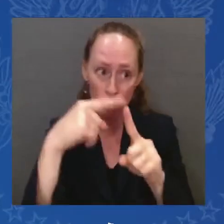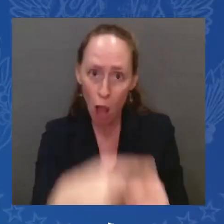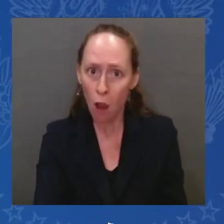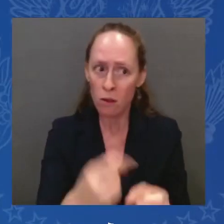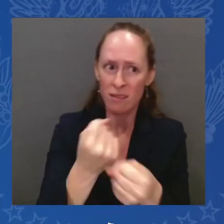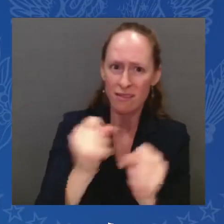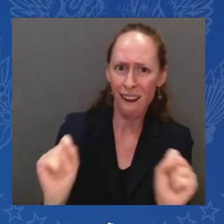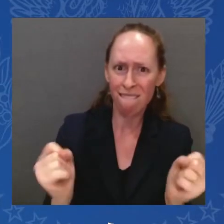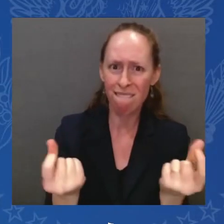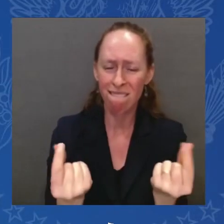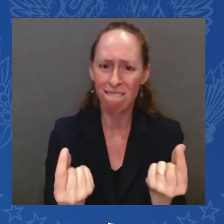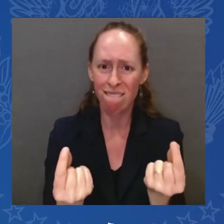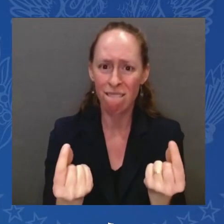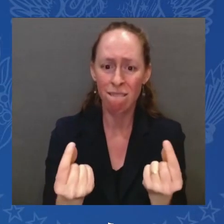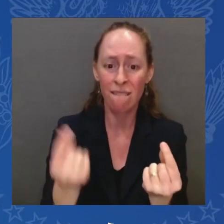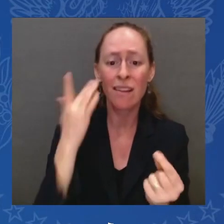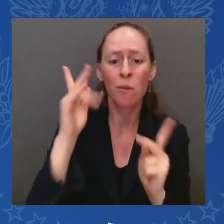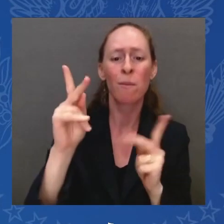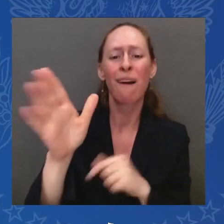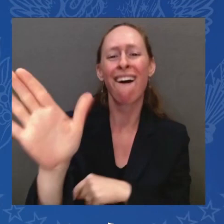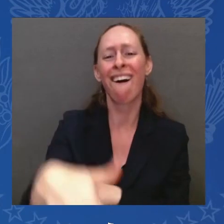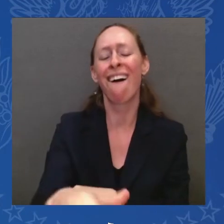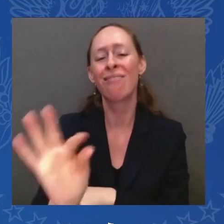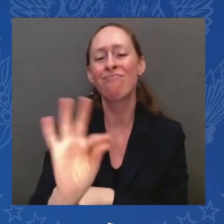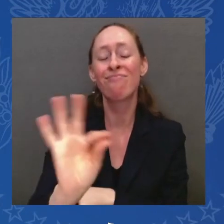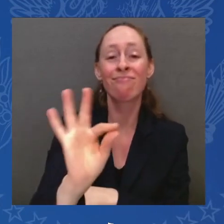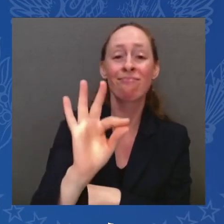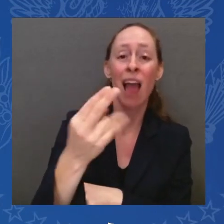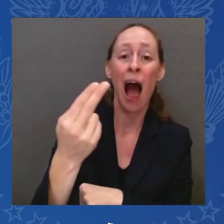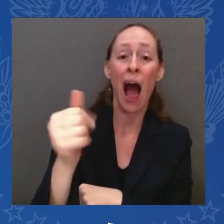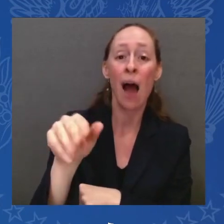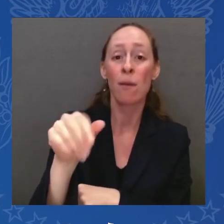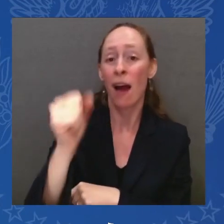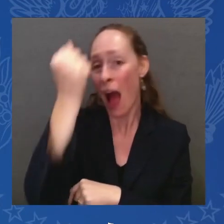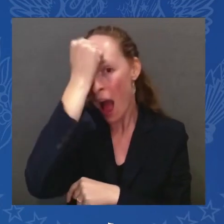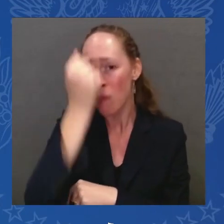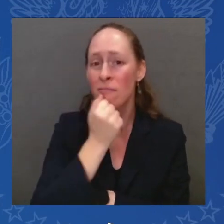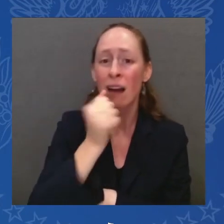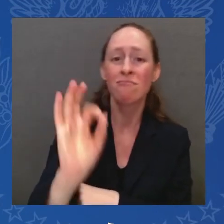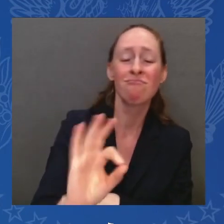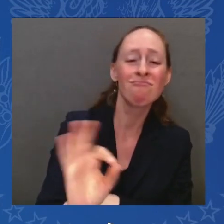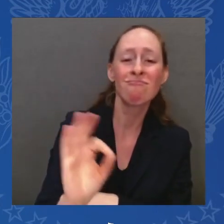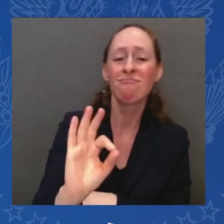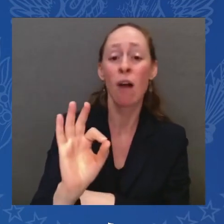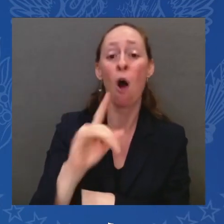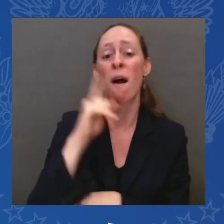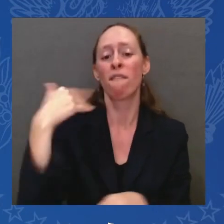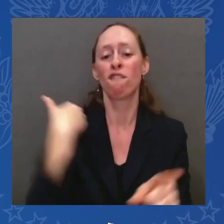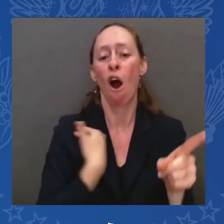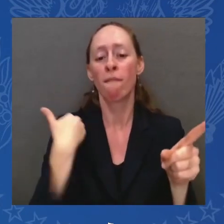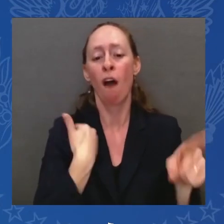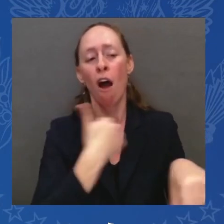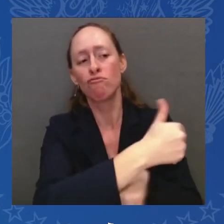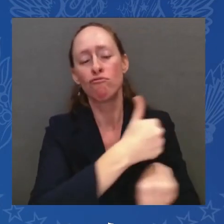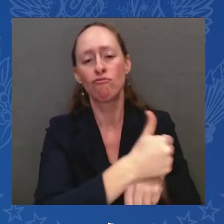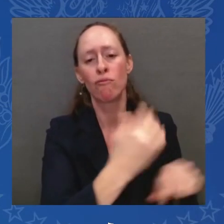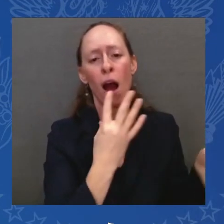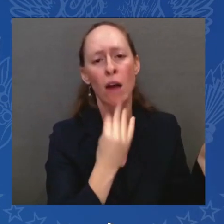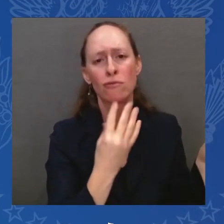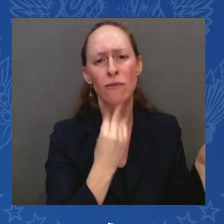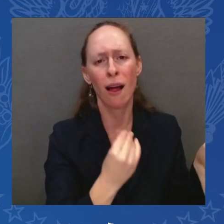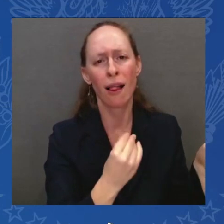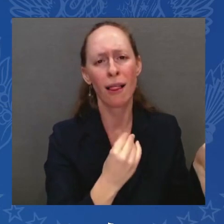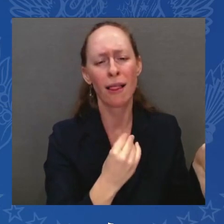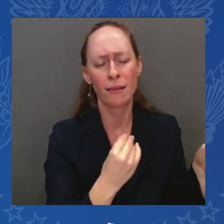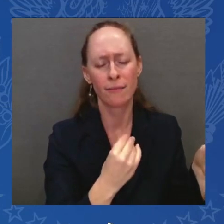This is unconscionable and I've asked members of my team, including Homeland Security Secretary Mayorkas and Attorney General